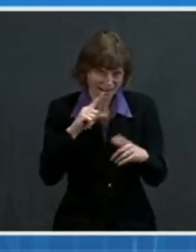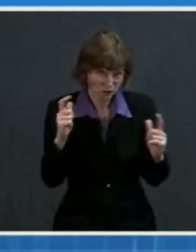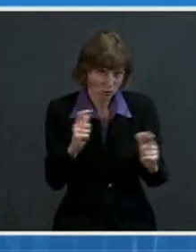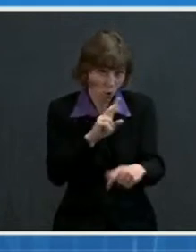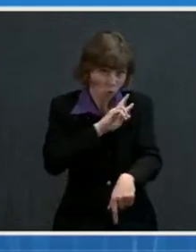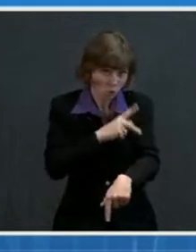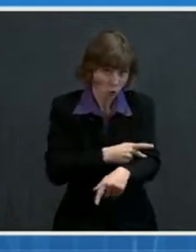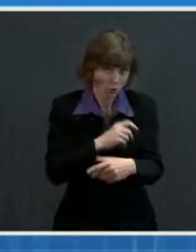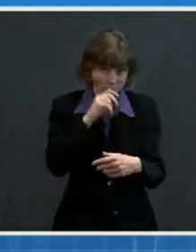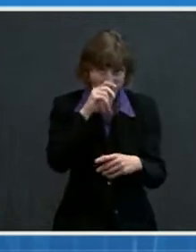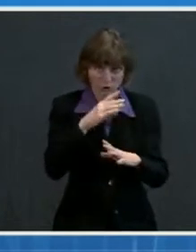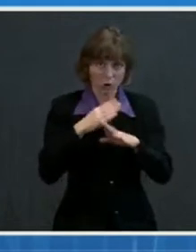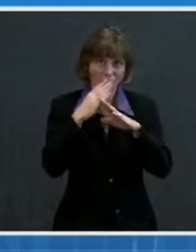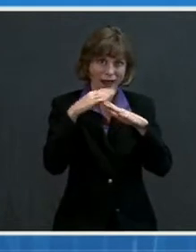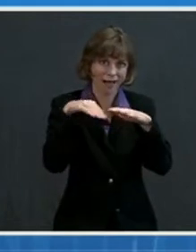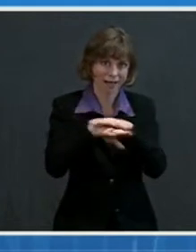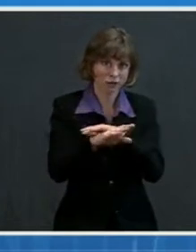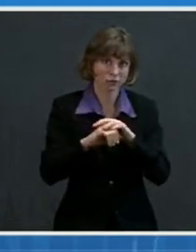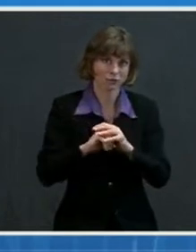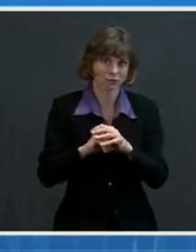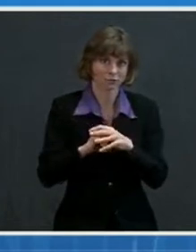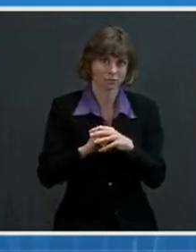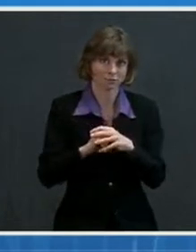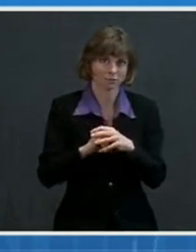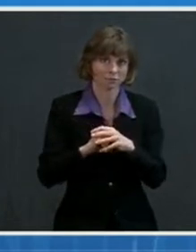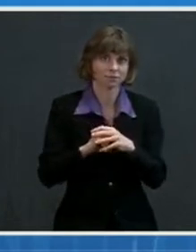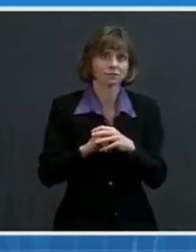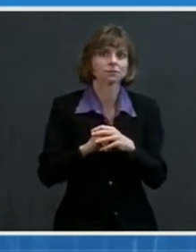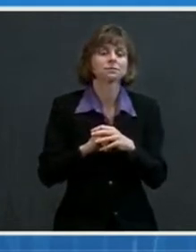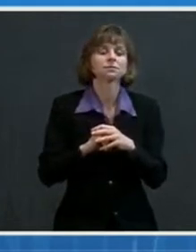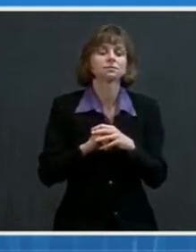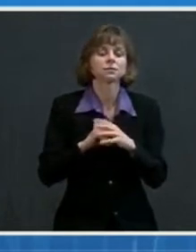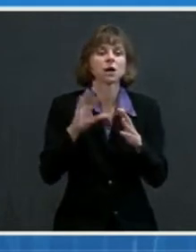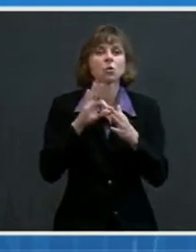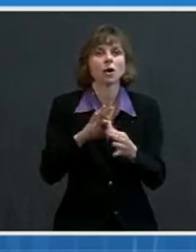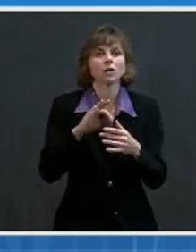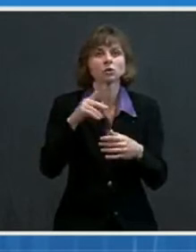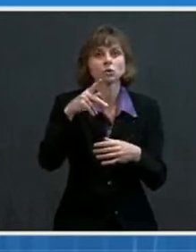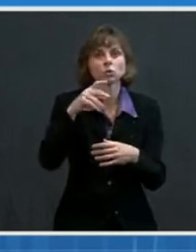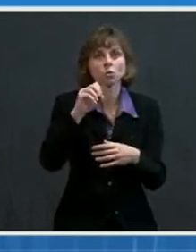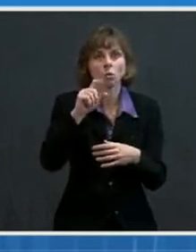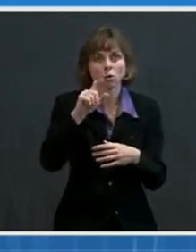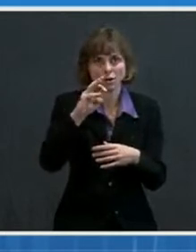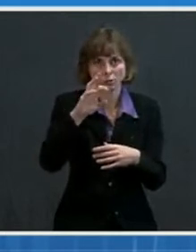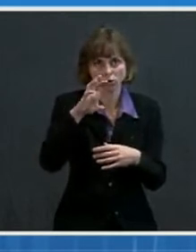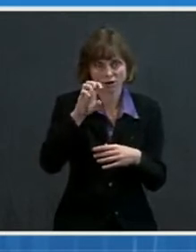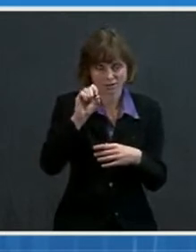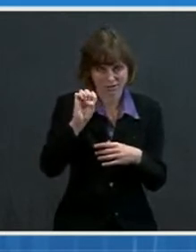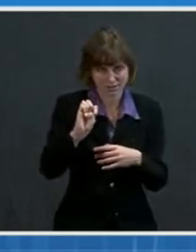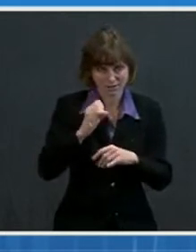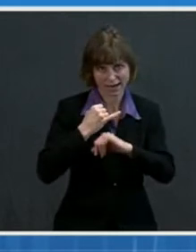blocking entry. With regard to polymerase inhibitors, the FDA has already approved